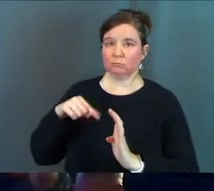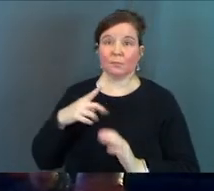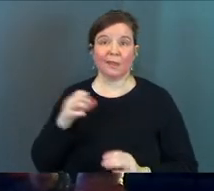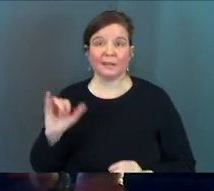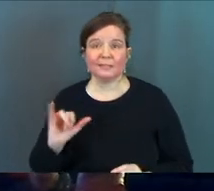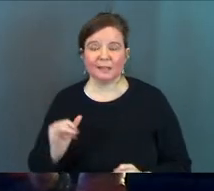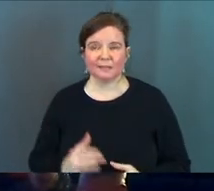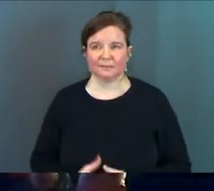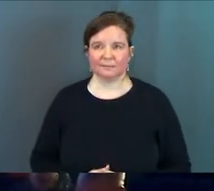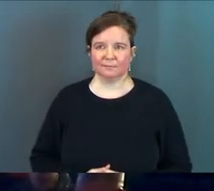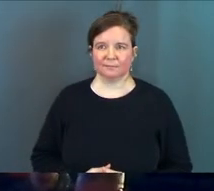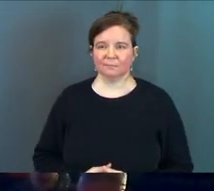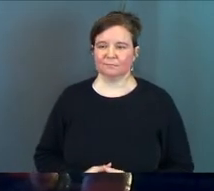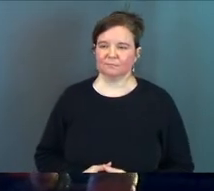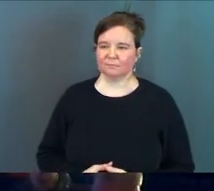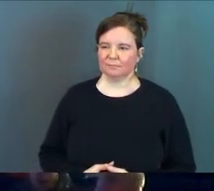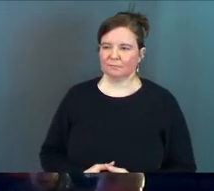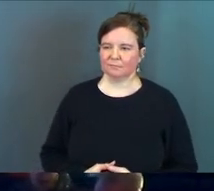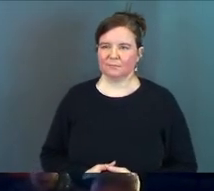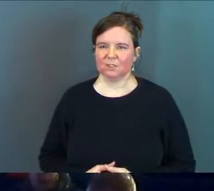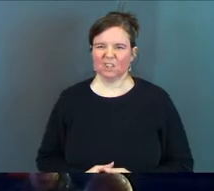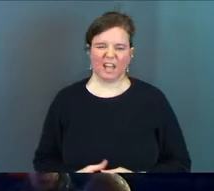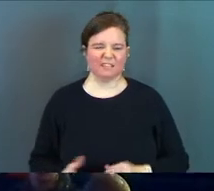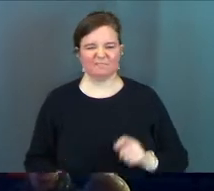and it's like get them Jesus.